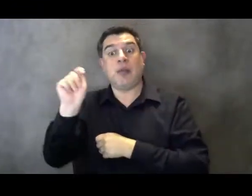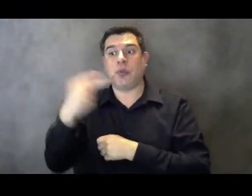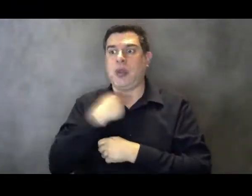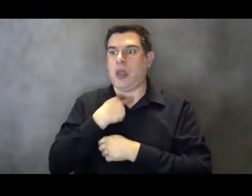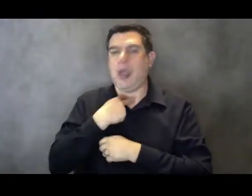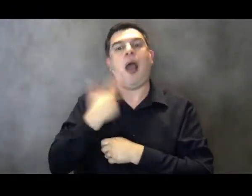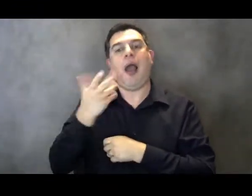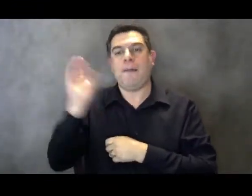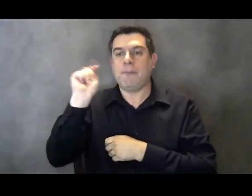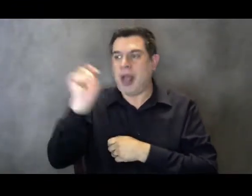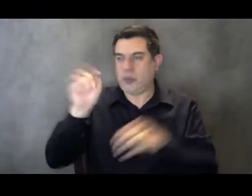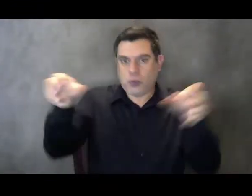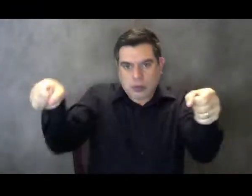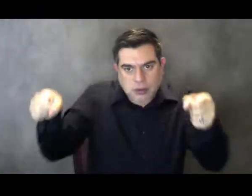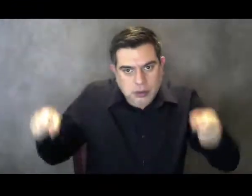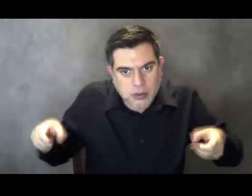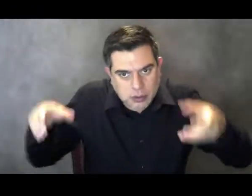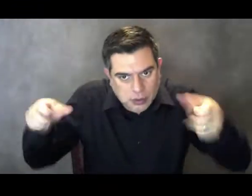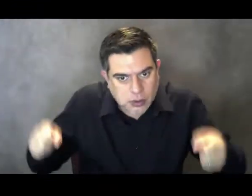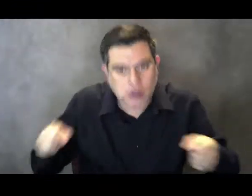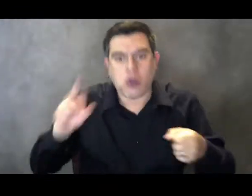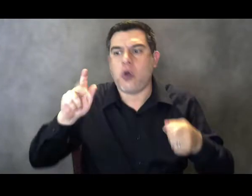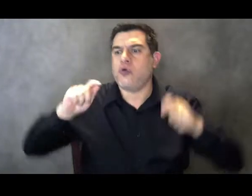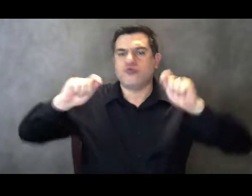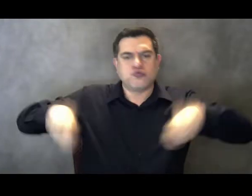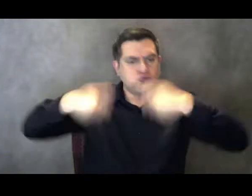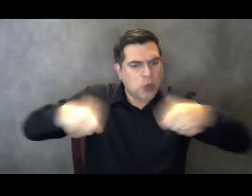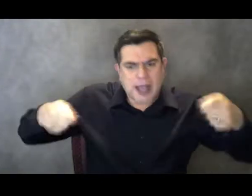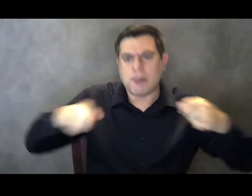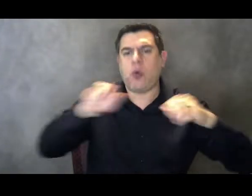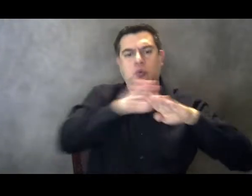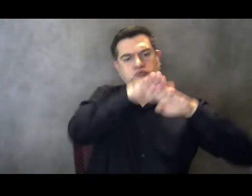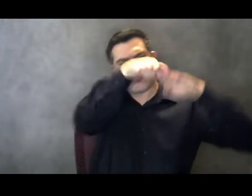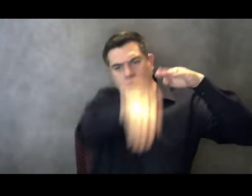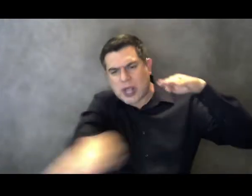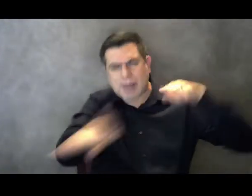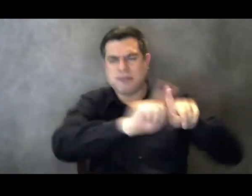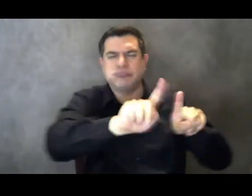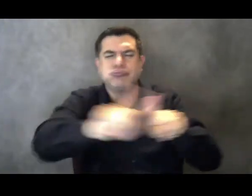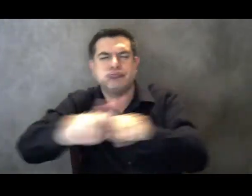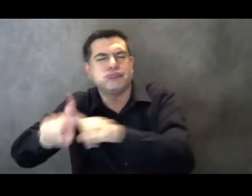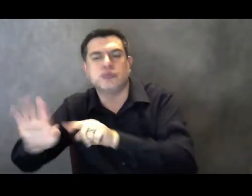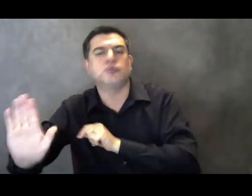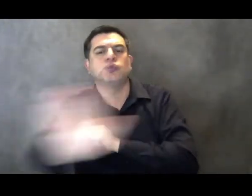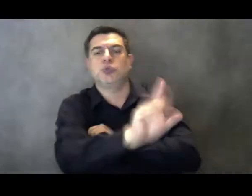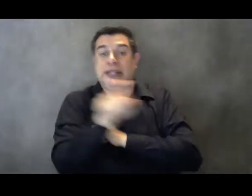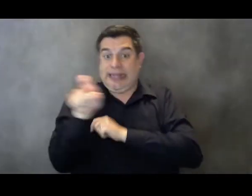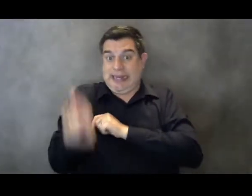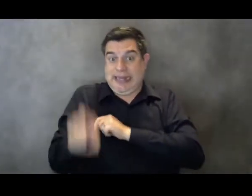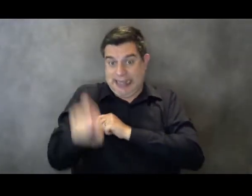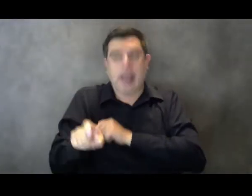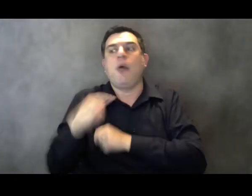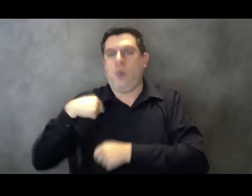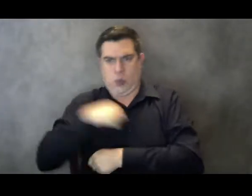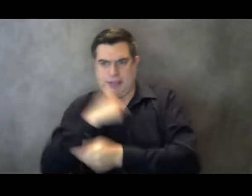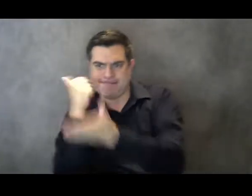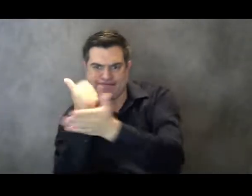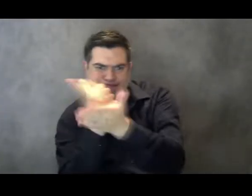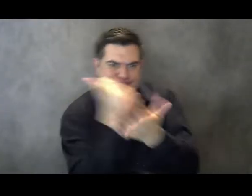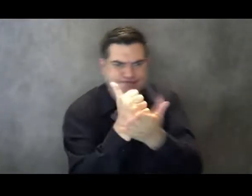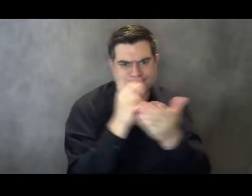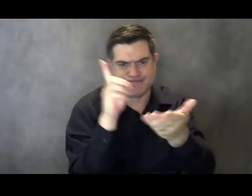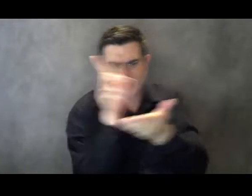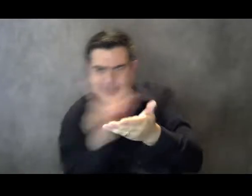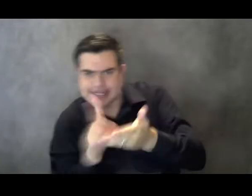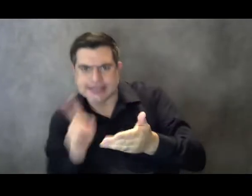and adaptive equipment give our clients the ability to remain in their homes and access the community around them.